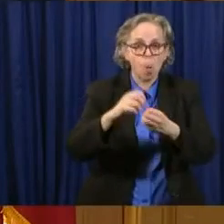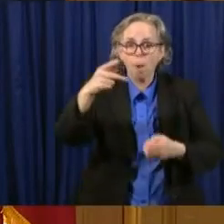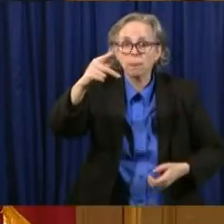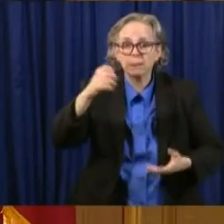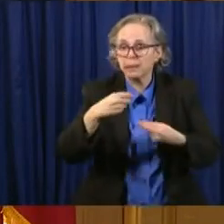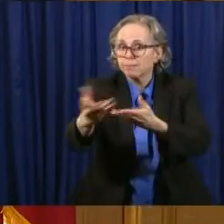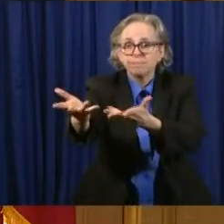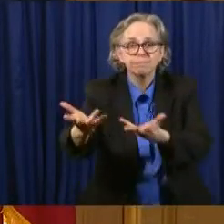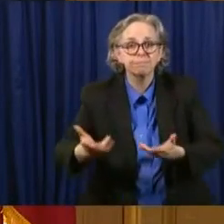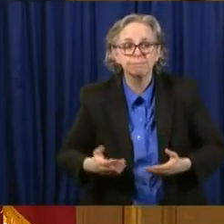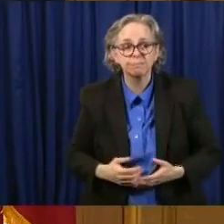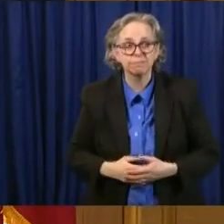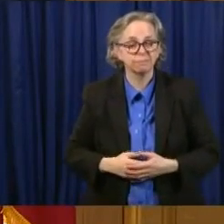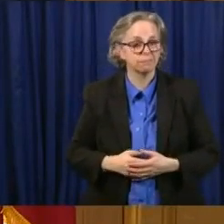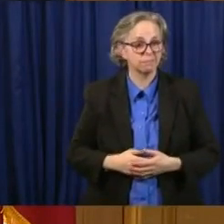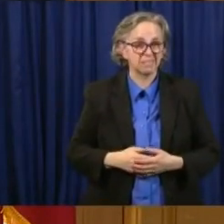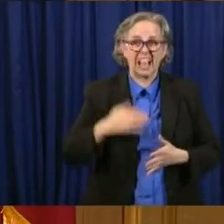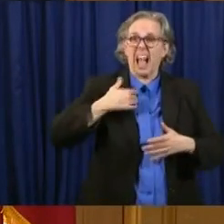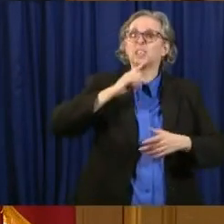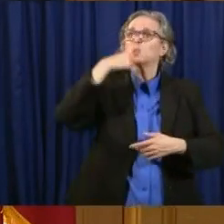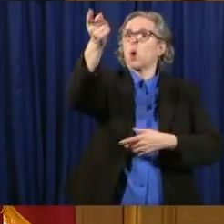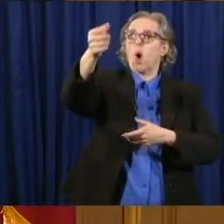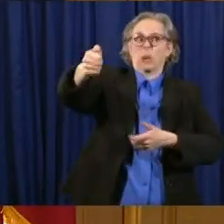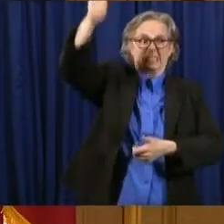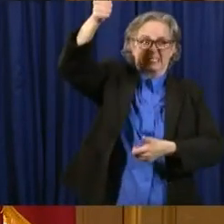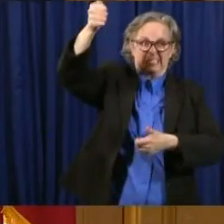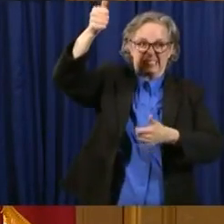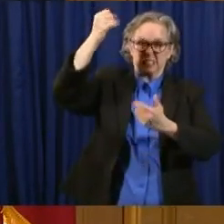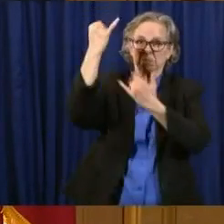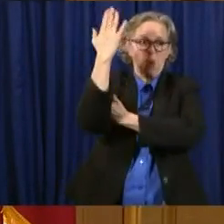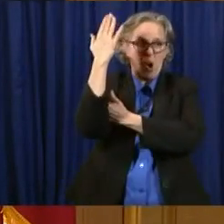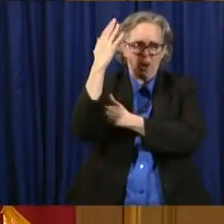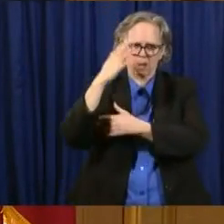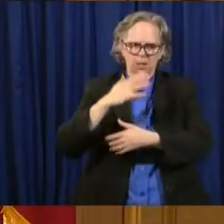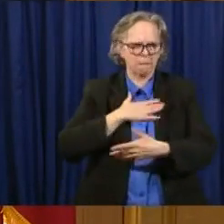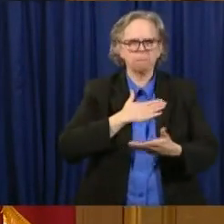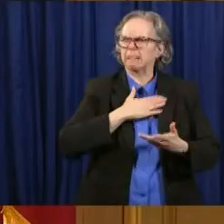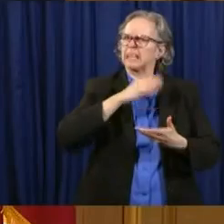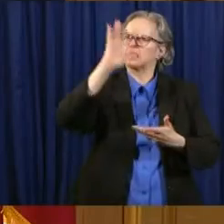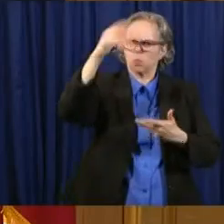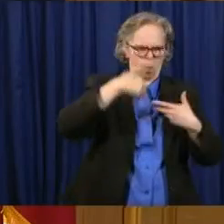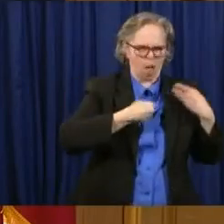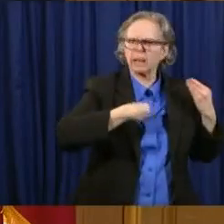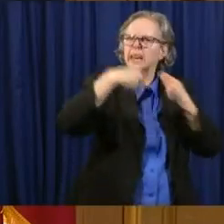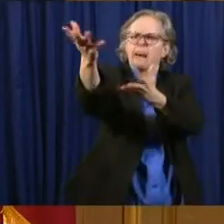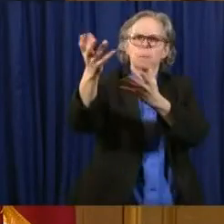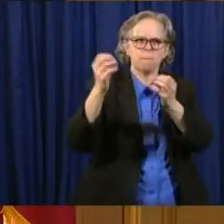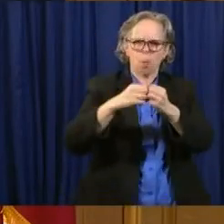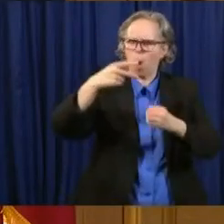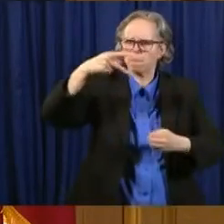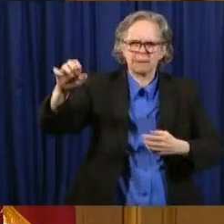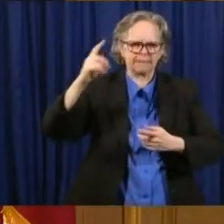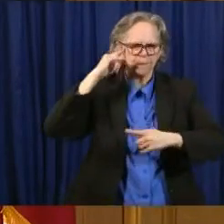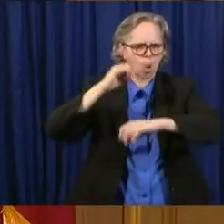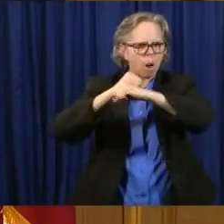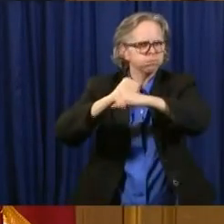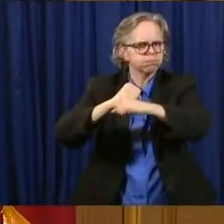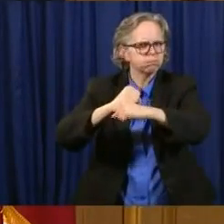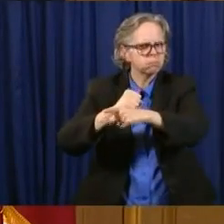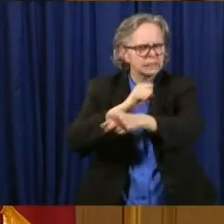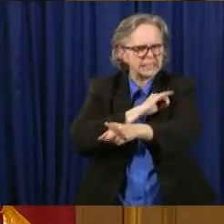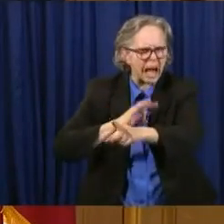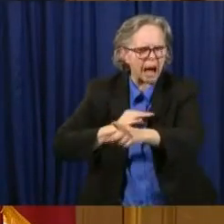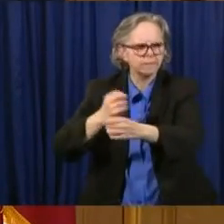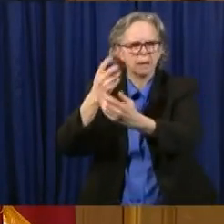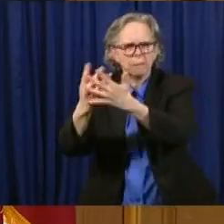be a flow of personal protection equipment going into that prison. that, you know, if she's using it now, there's going to be some backup. But I gave her my